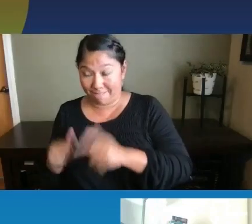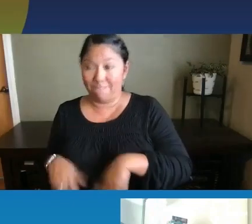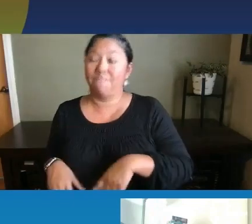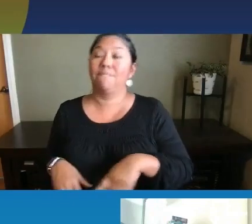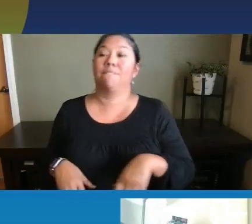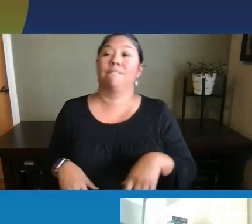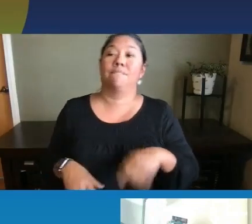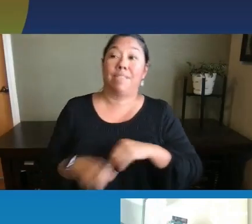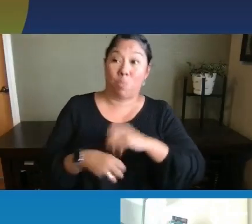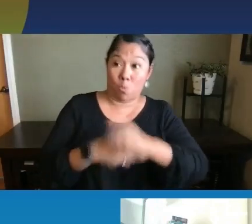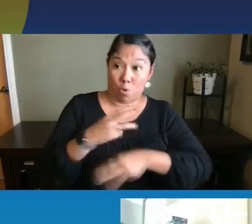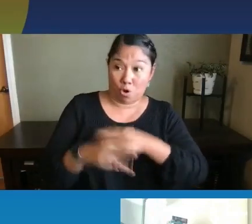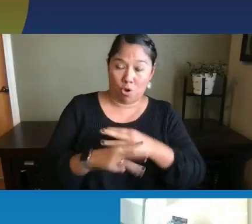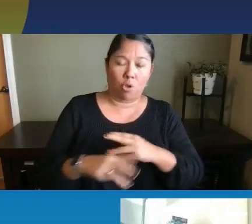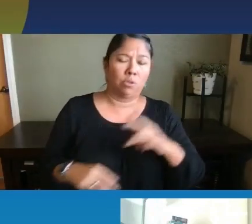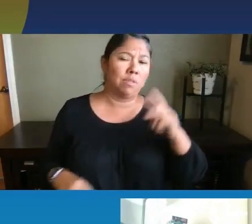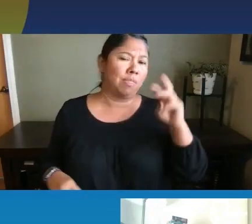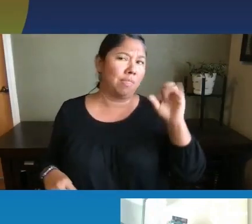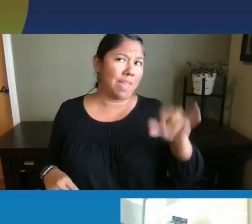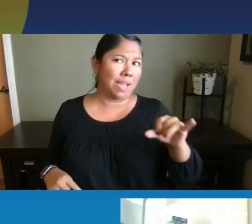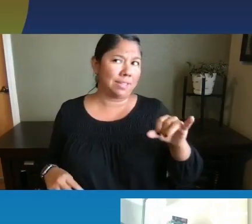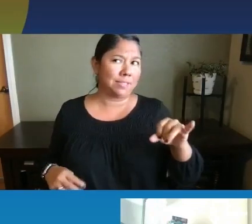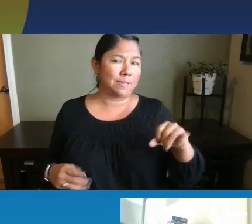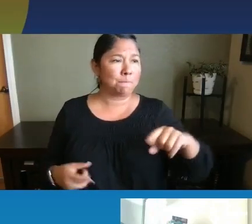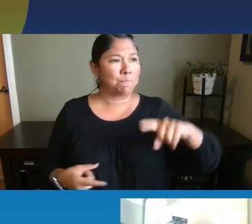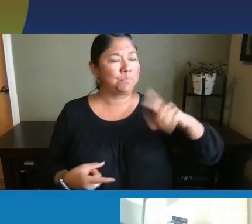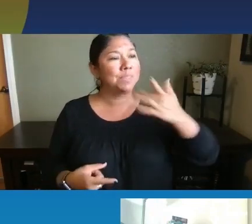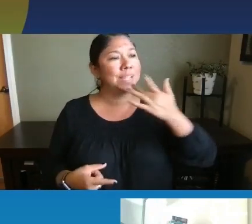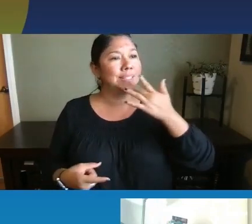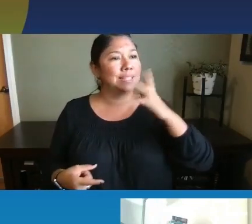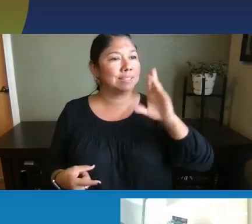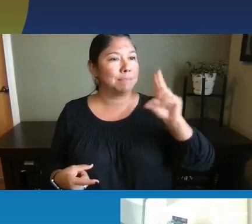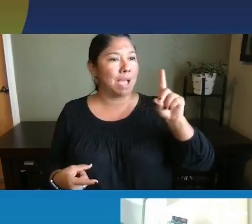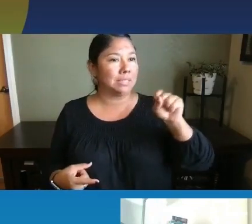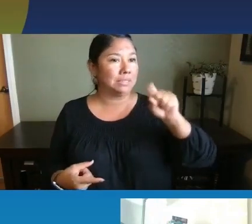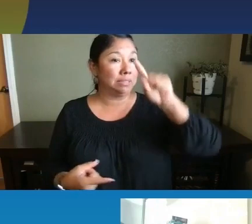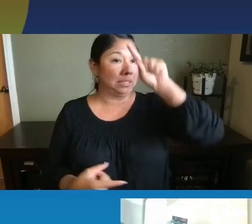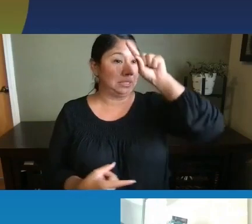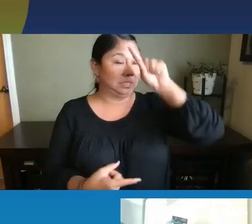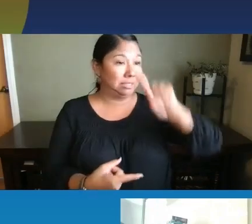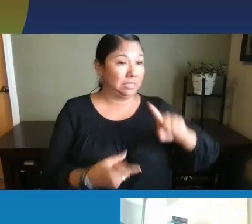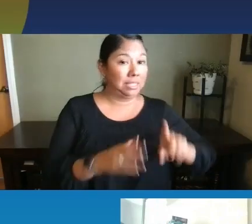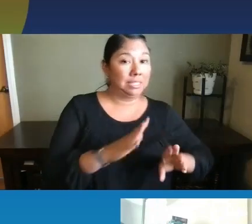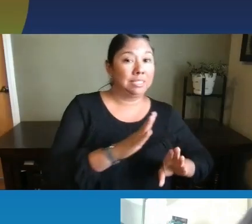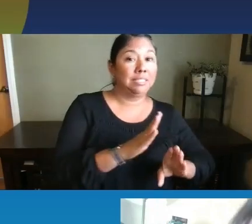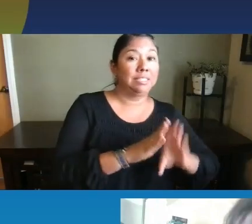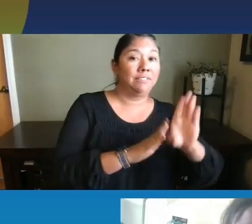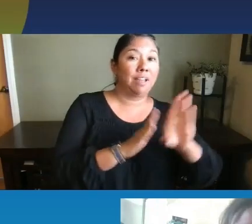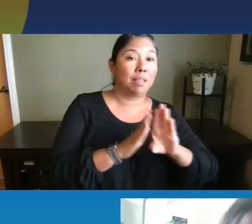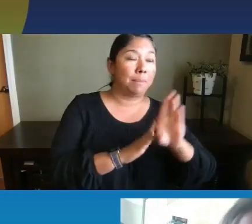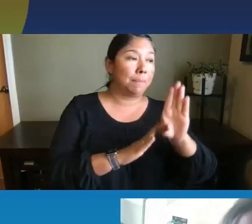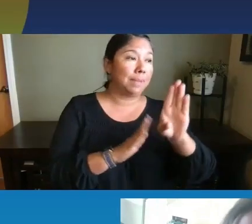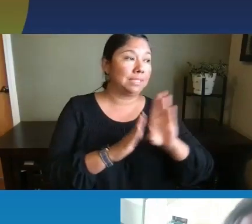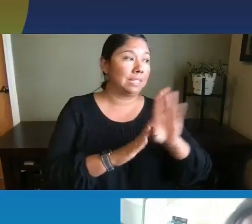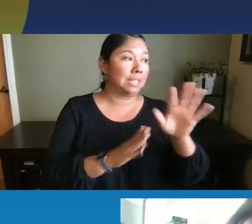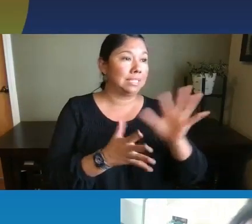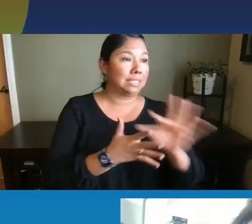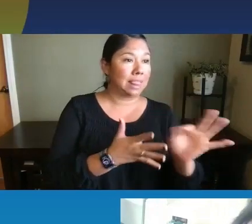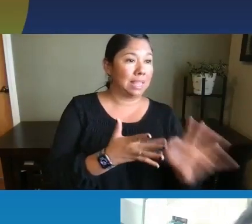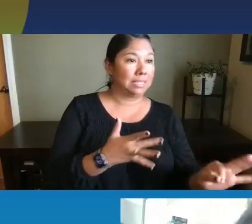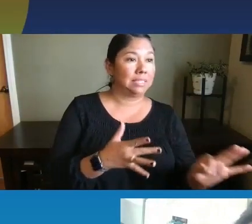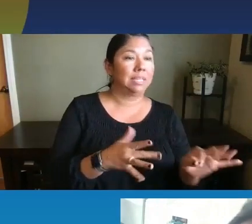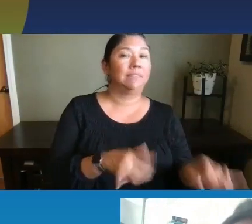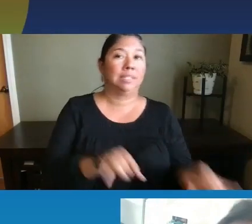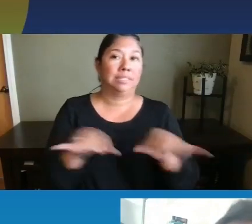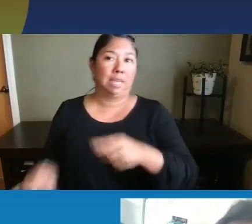is, uh, is a decrease in taste buds developmentally selective in a similar way that phonemes are? Okay.